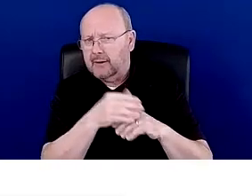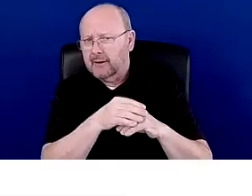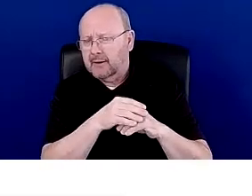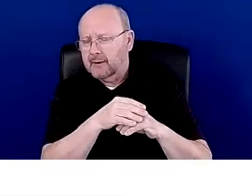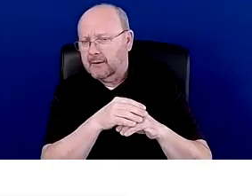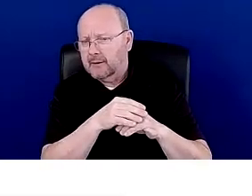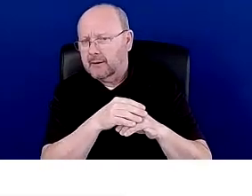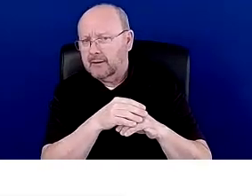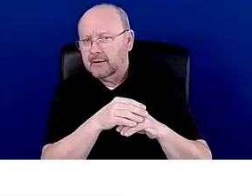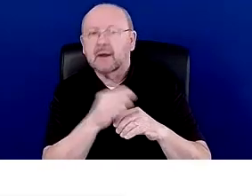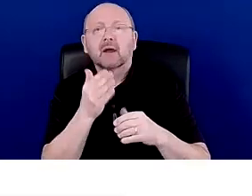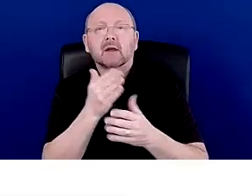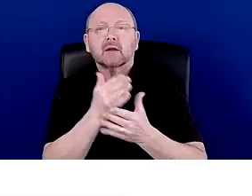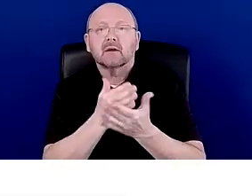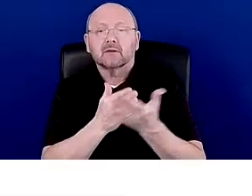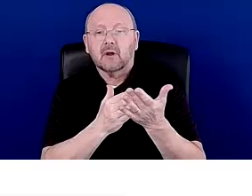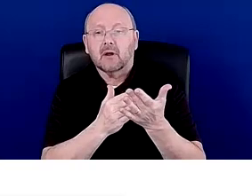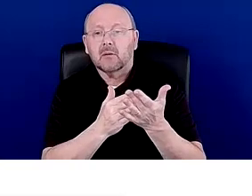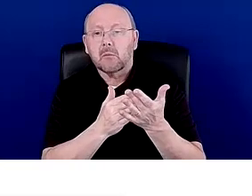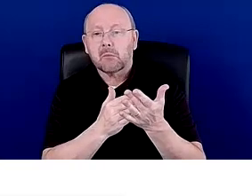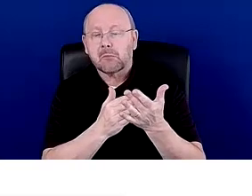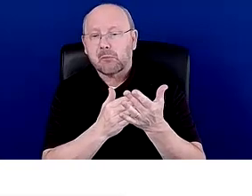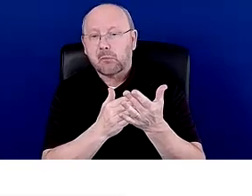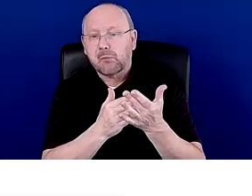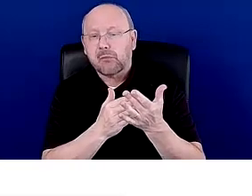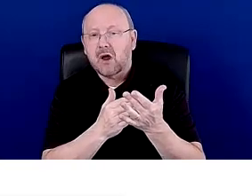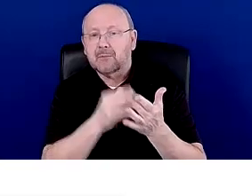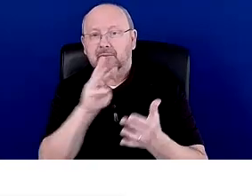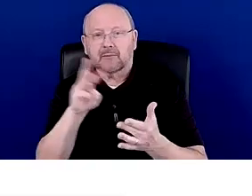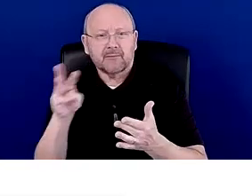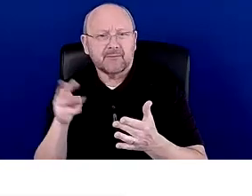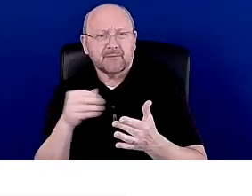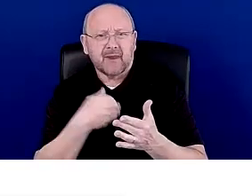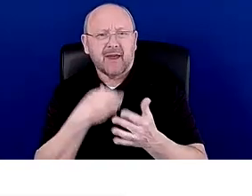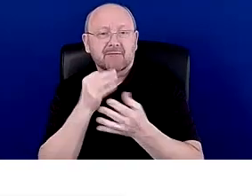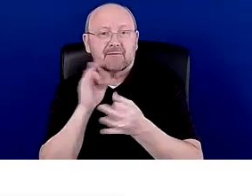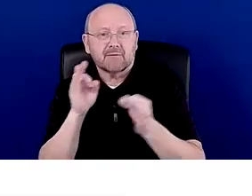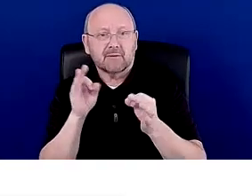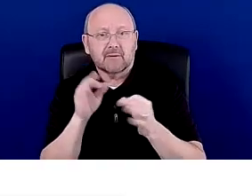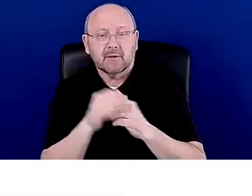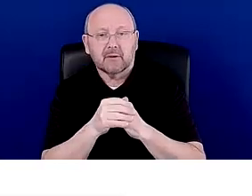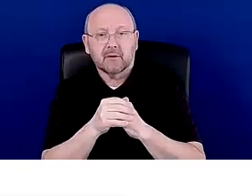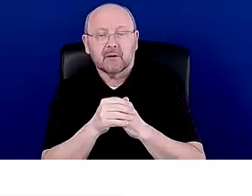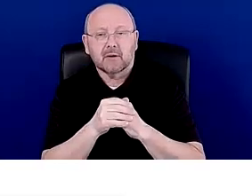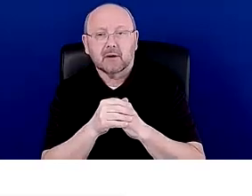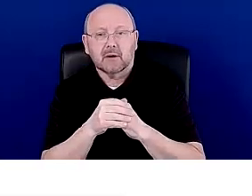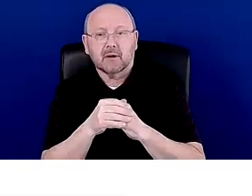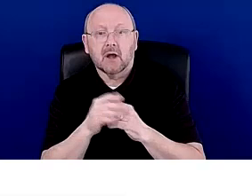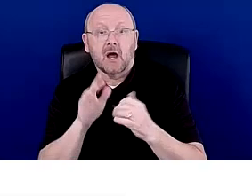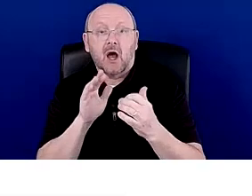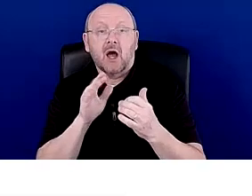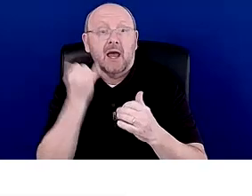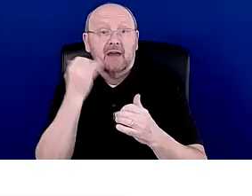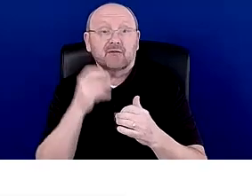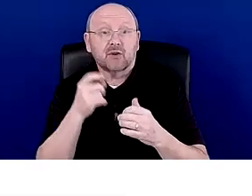resource. Right. And I was like, yeah, I mean, you just, I would, um, contact us. I don't